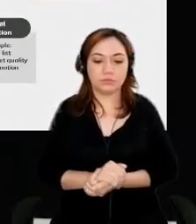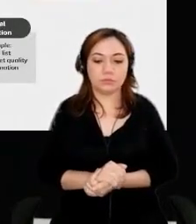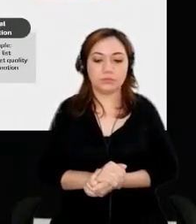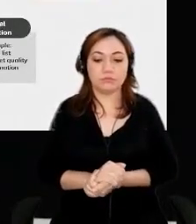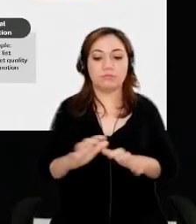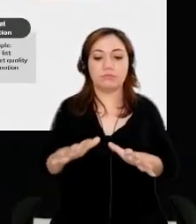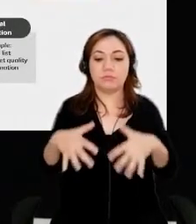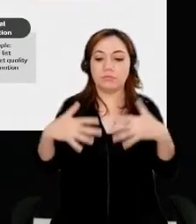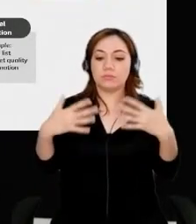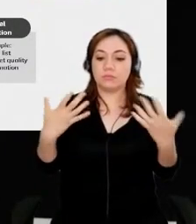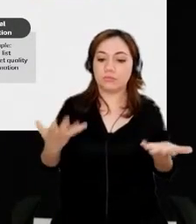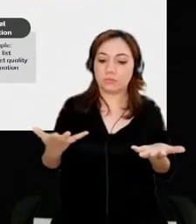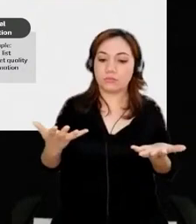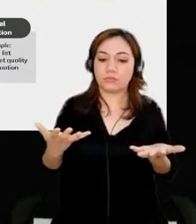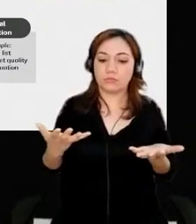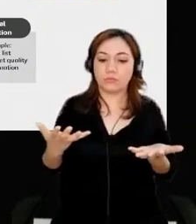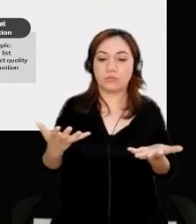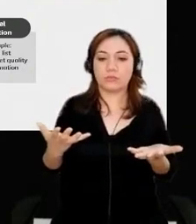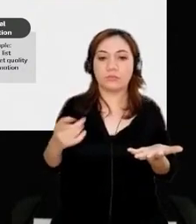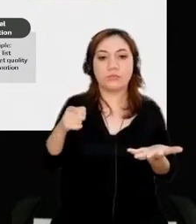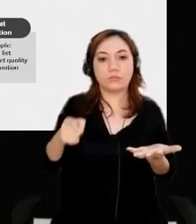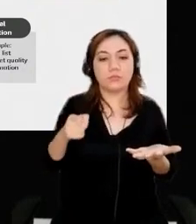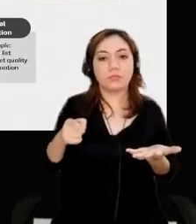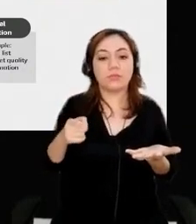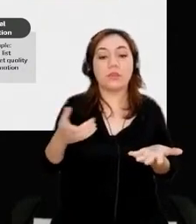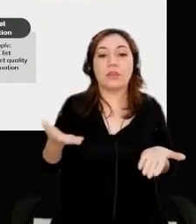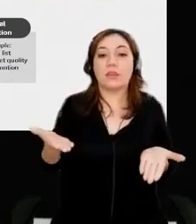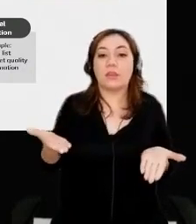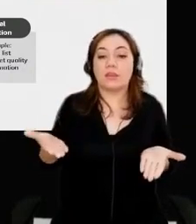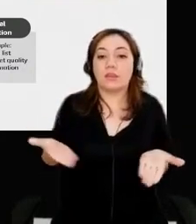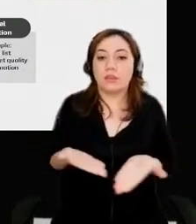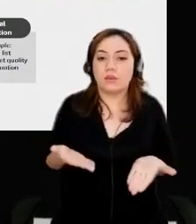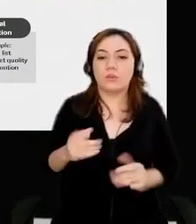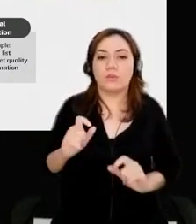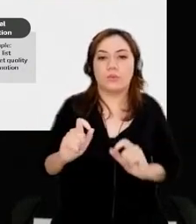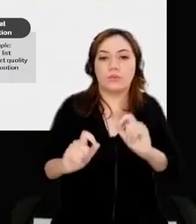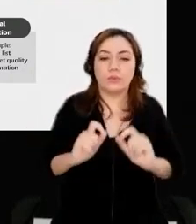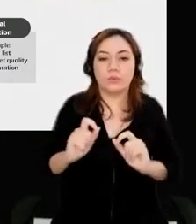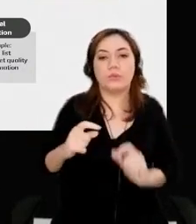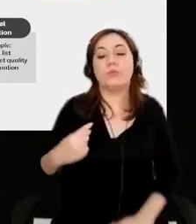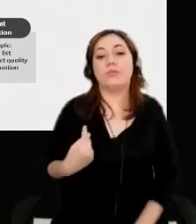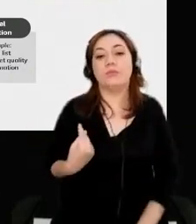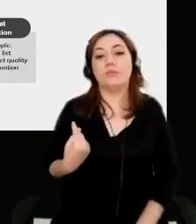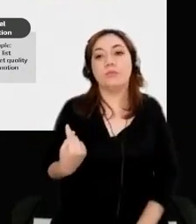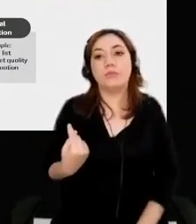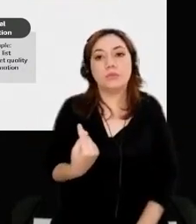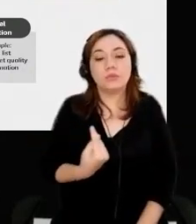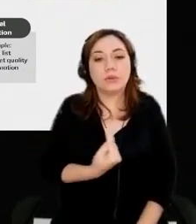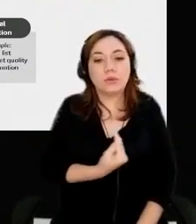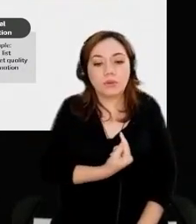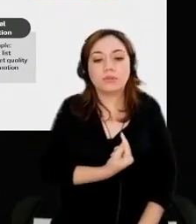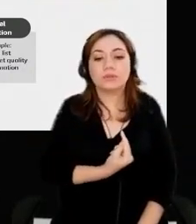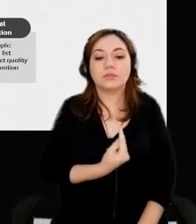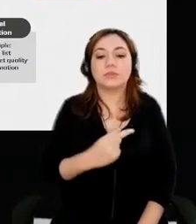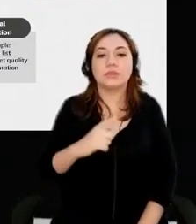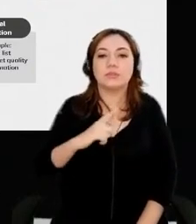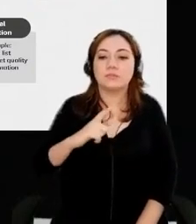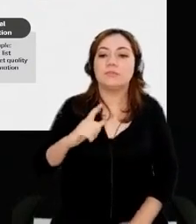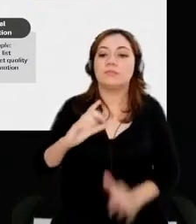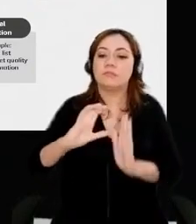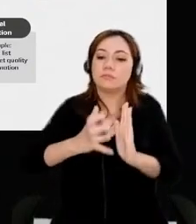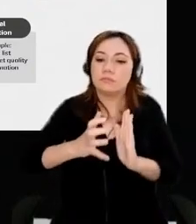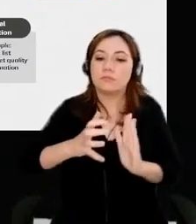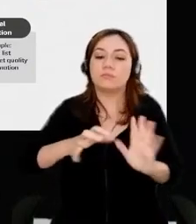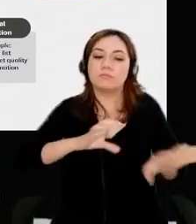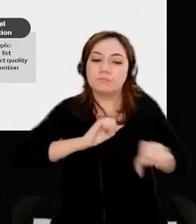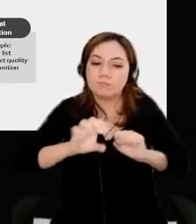So, right now, we are taking data and AI very